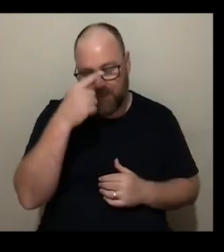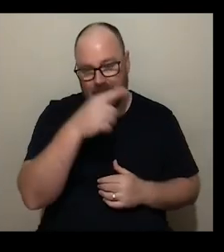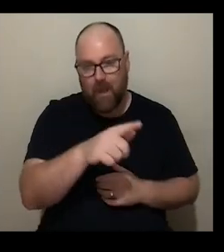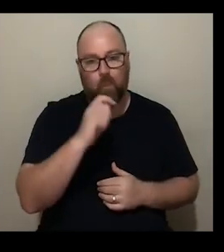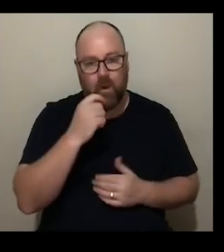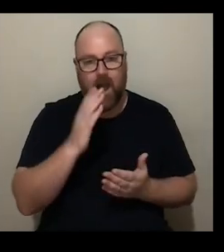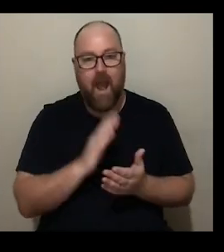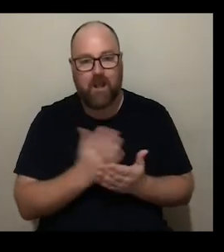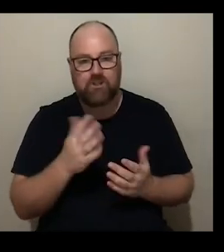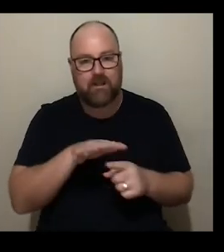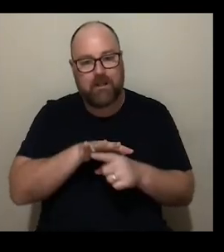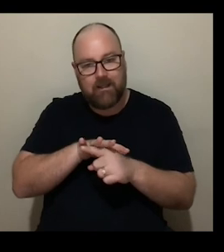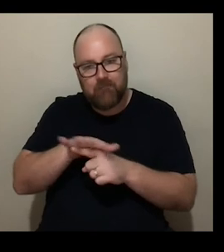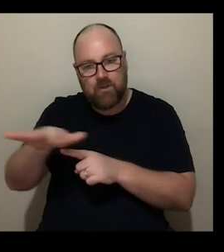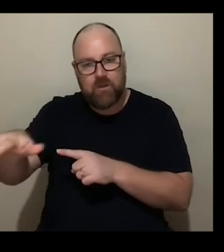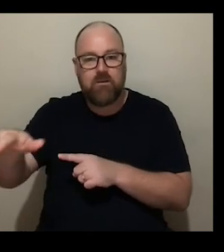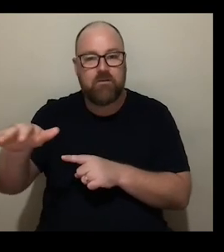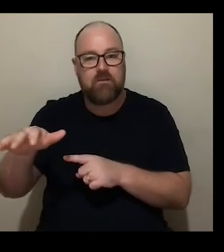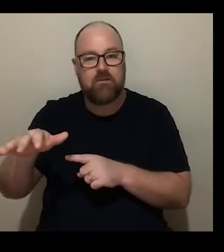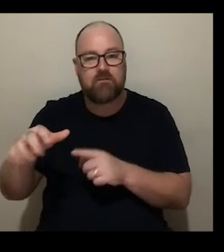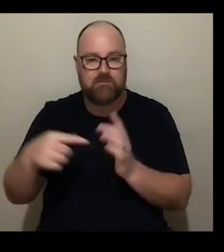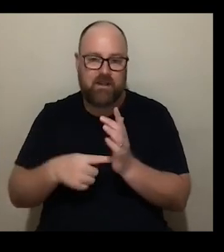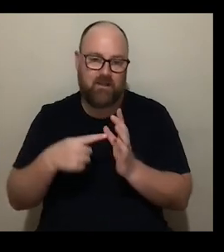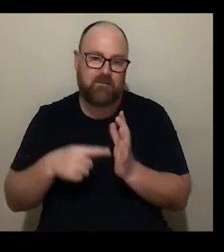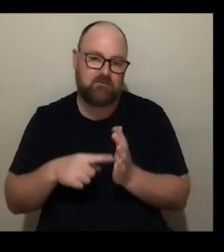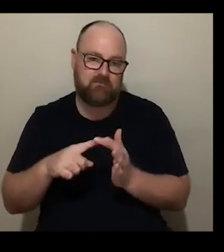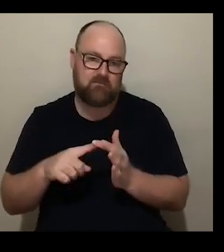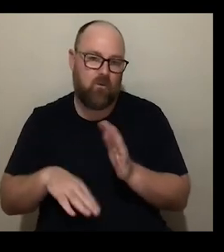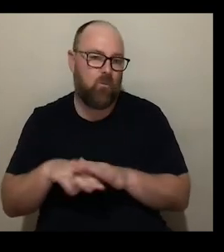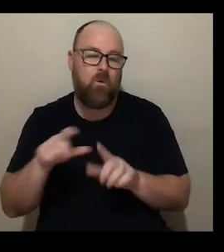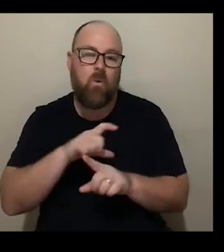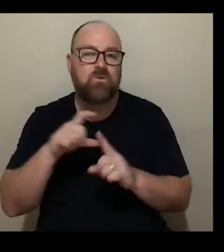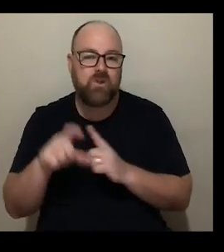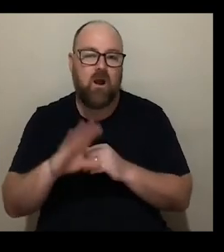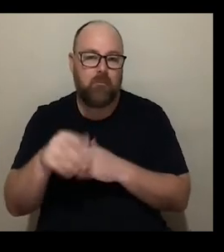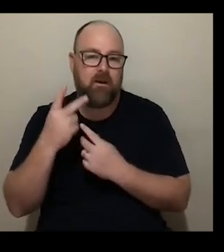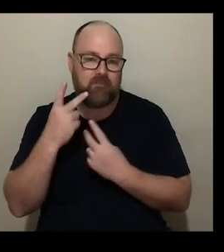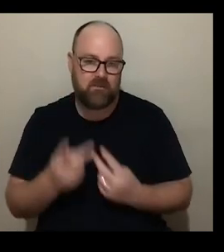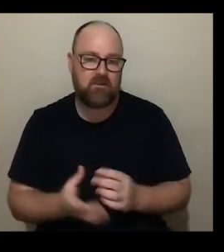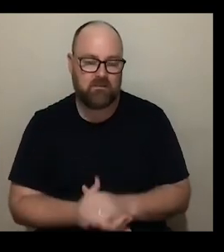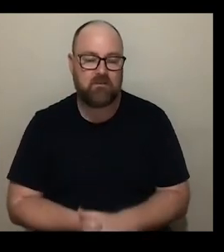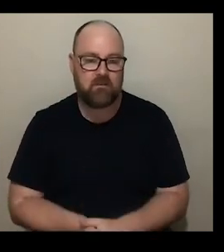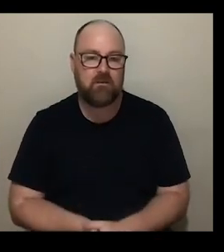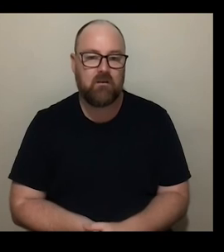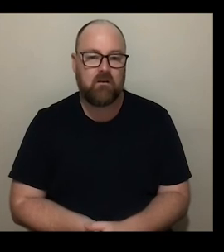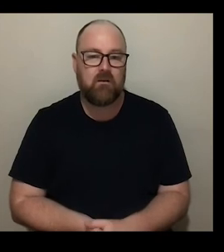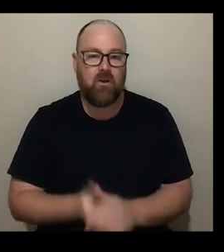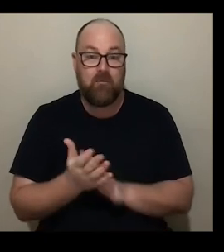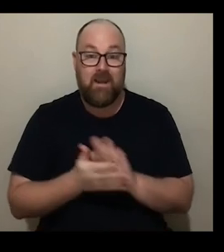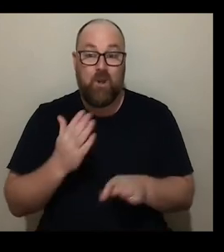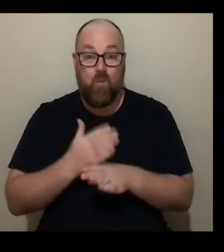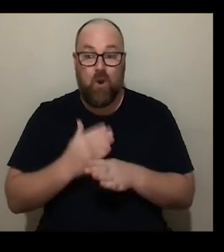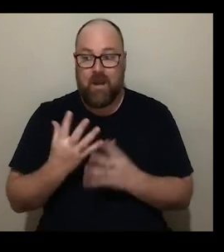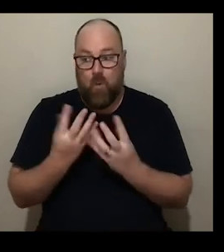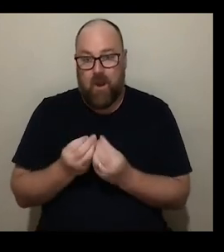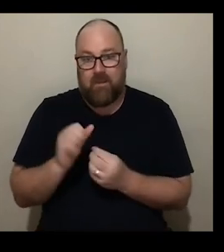influence and affect the wider tate culture around visiting exhibitions so working with the